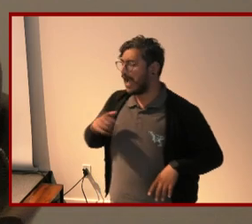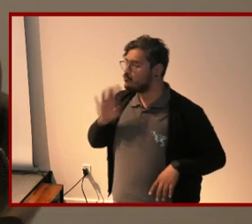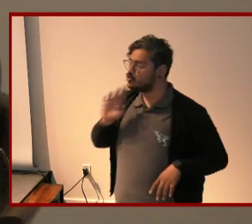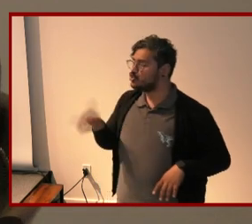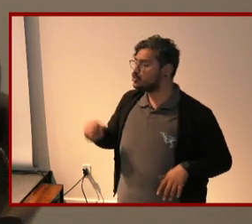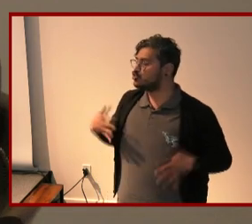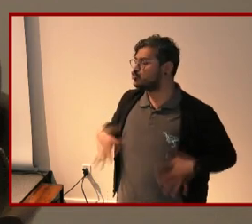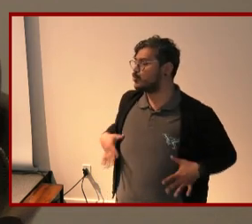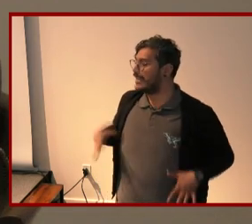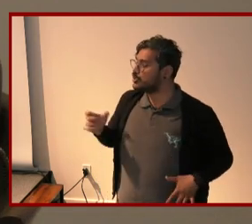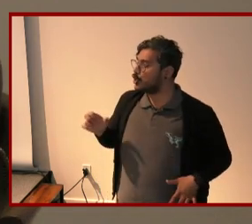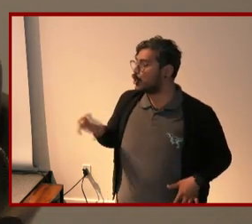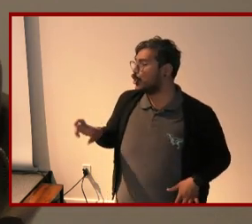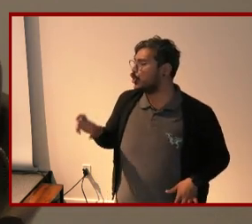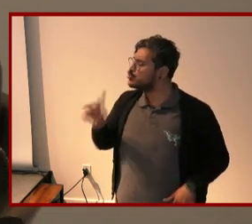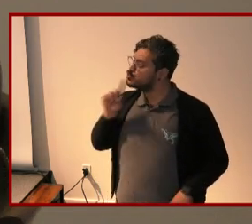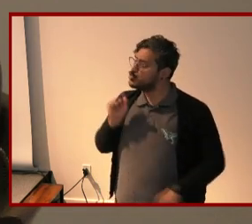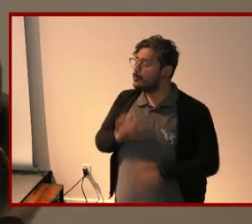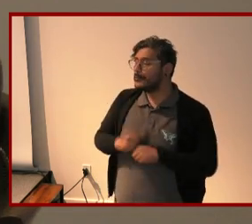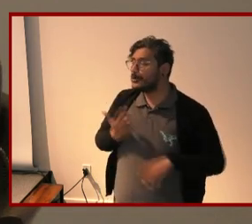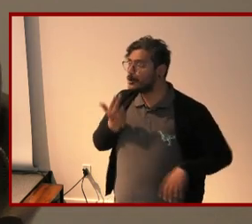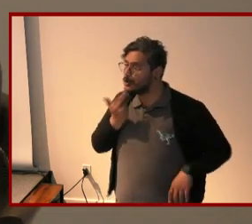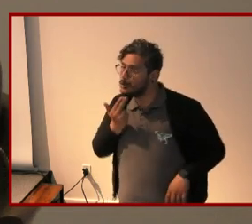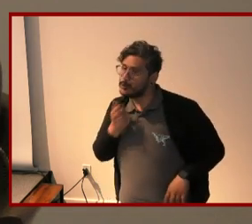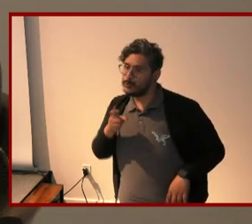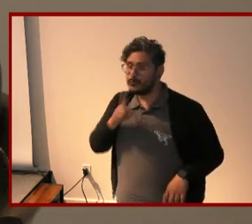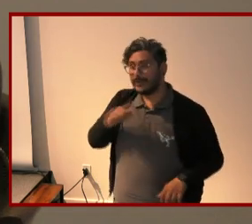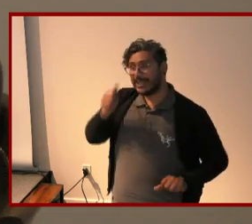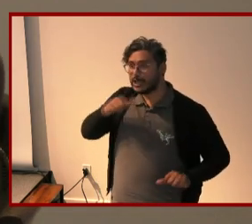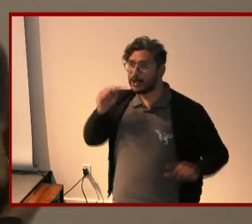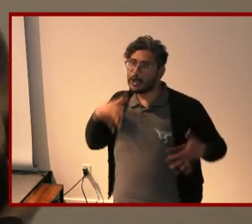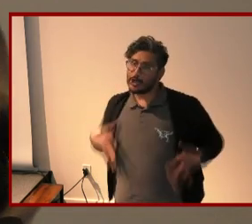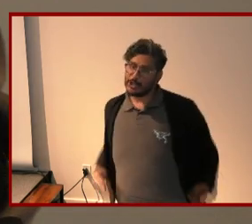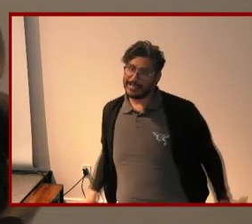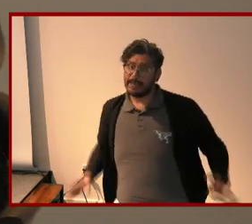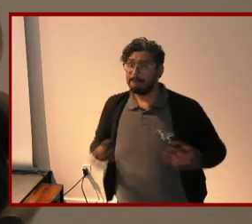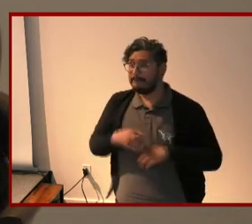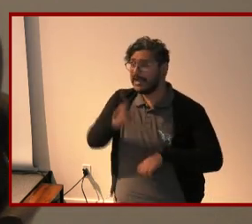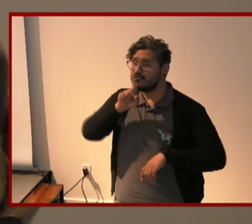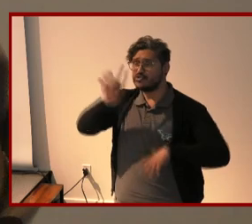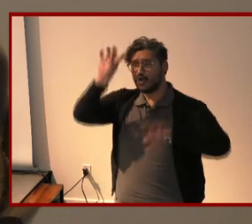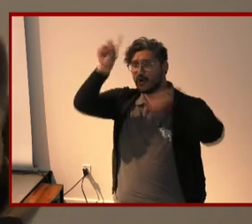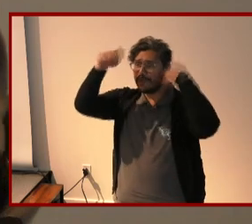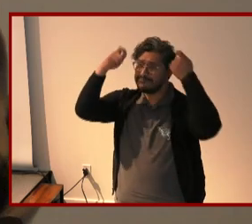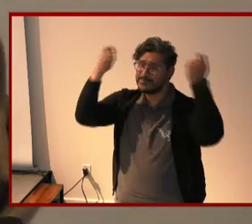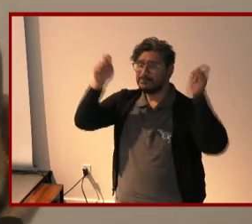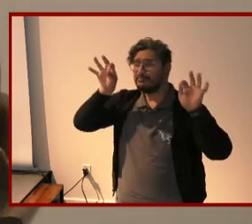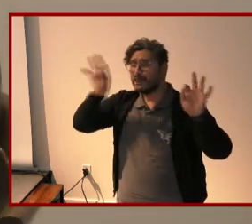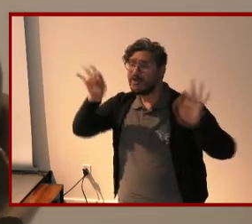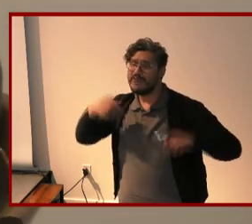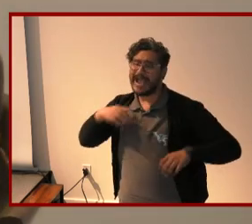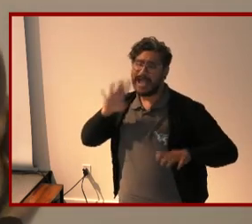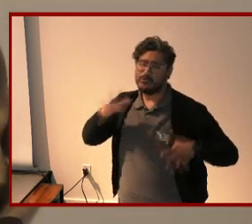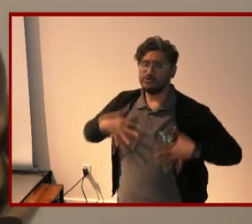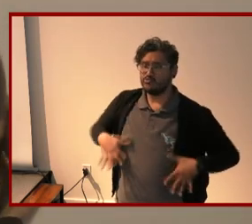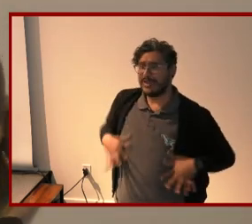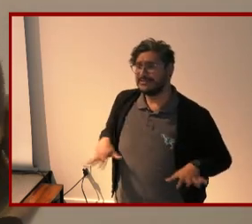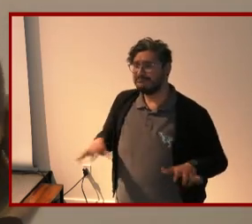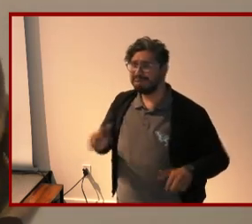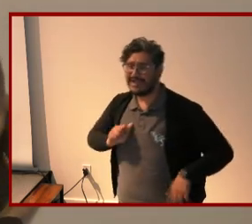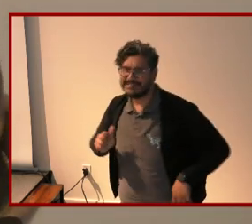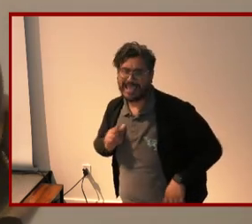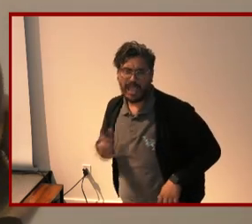super cute and really girly stuff i'll make sure her hair is always perfect i will address myself just